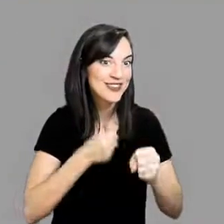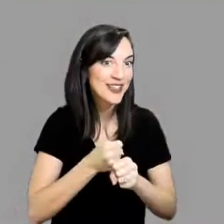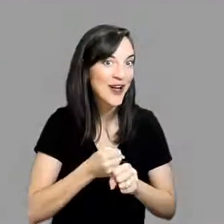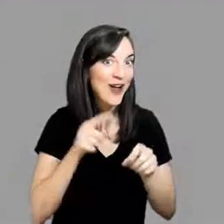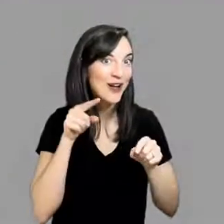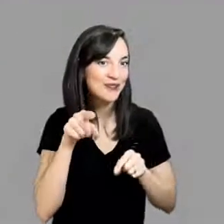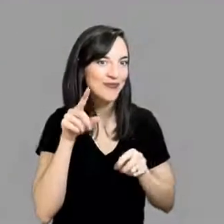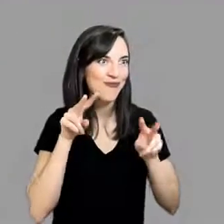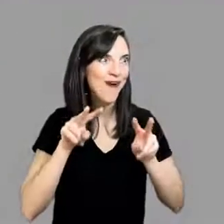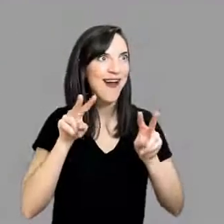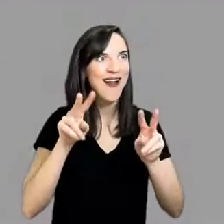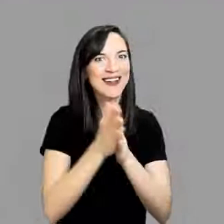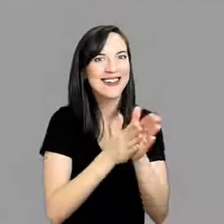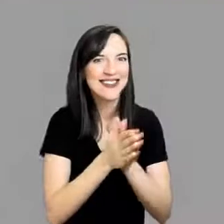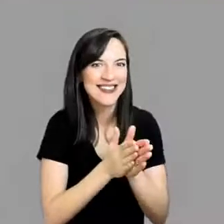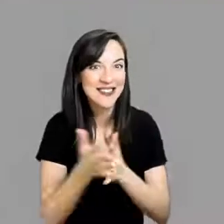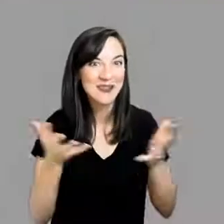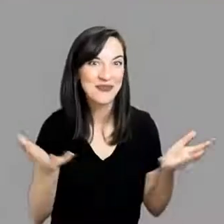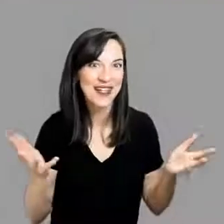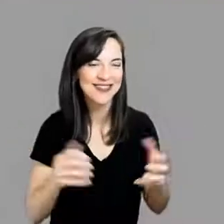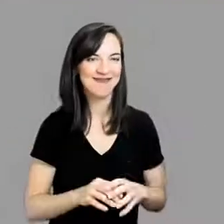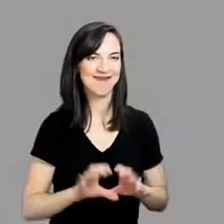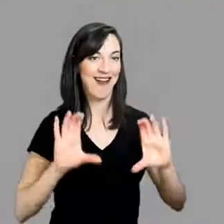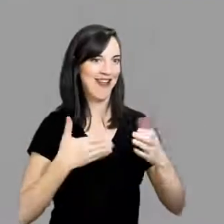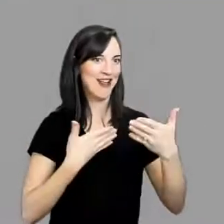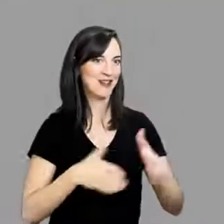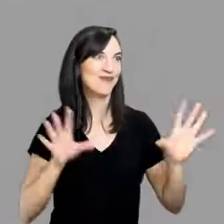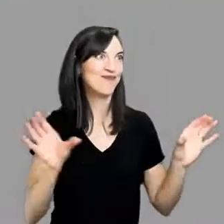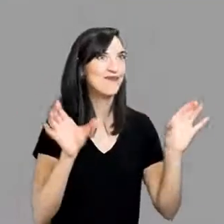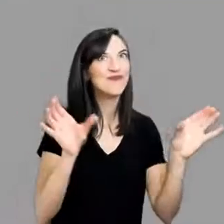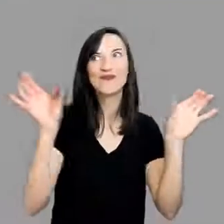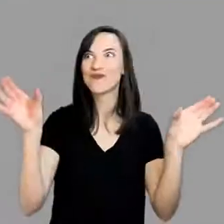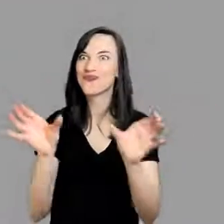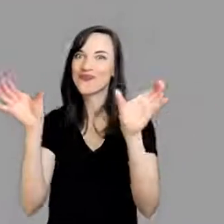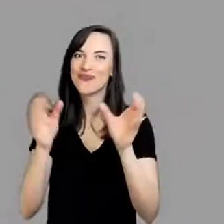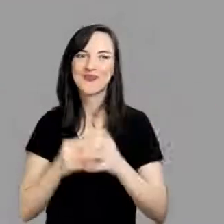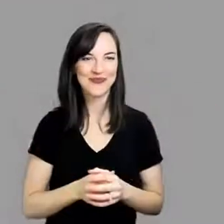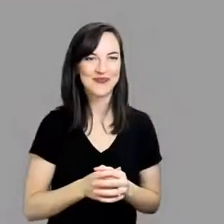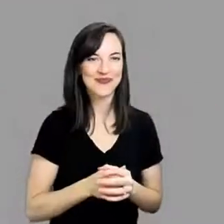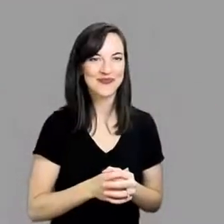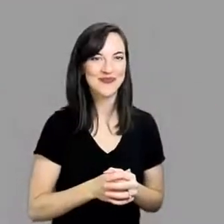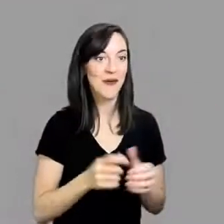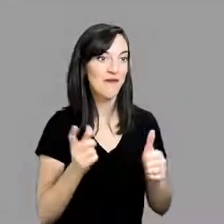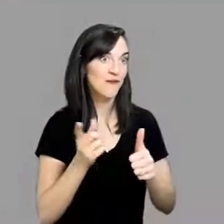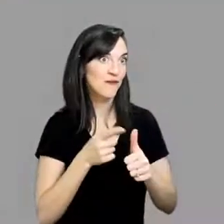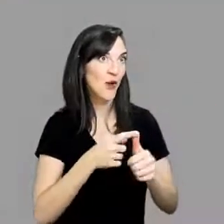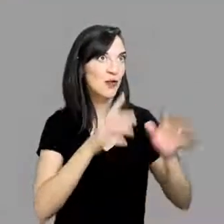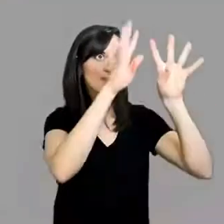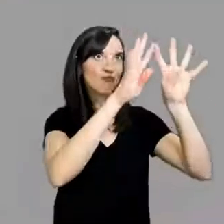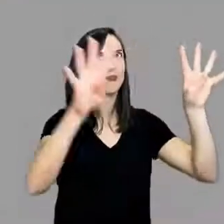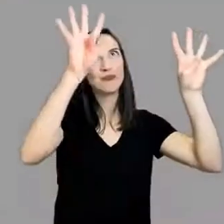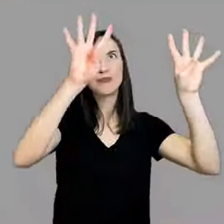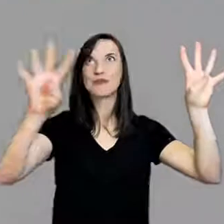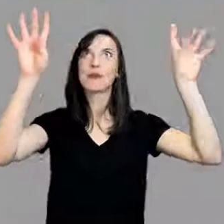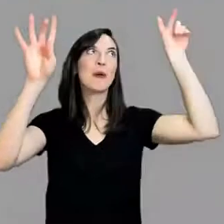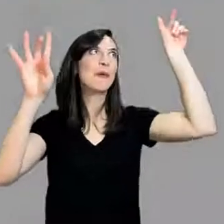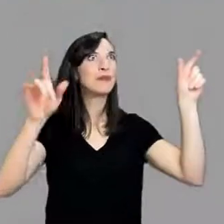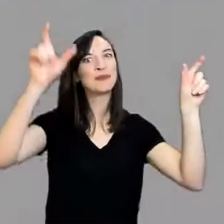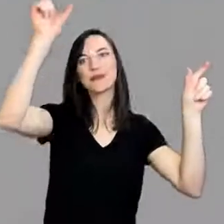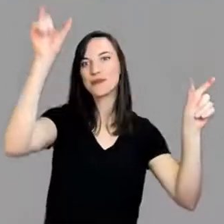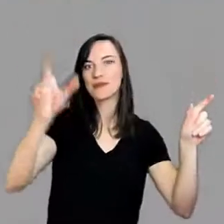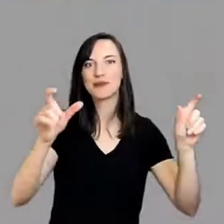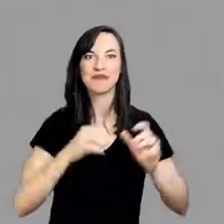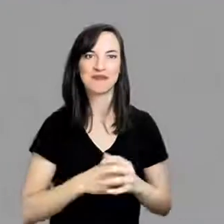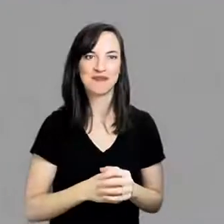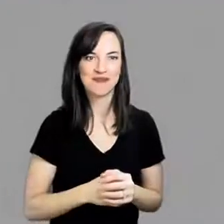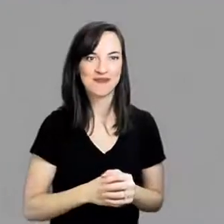It's the beginning of the school year, and like any other self-respecting teacher, you are looking forward to decorating your classroom. First, you hang up all of your banners and